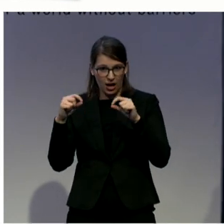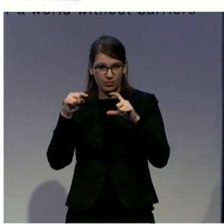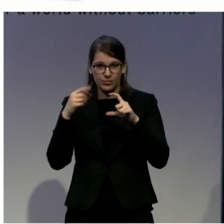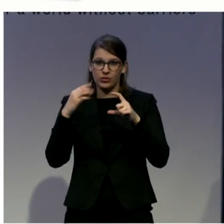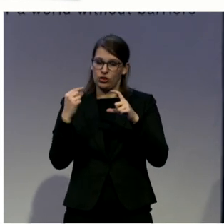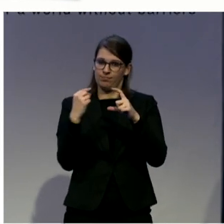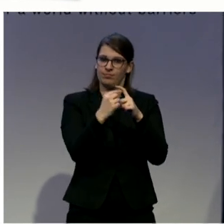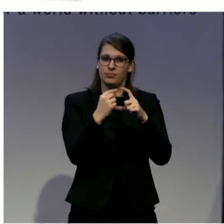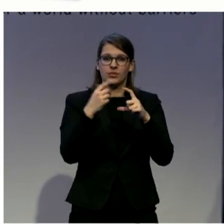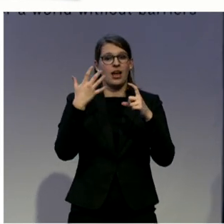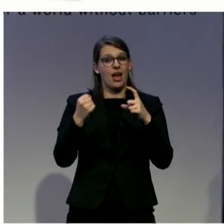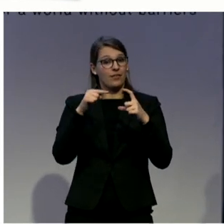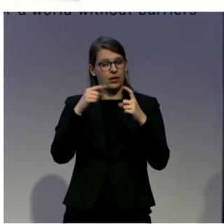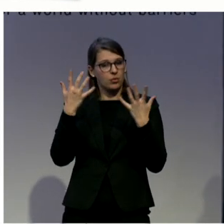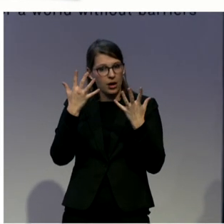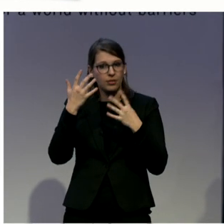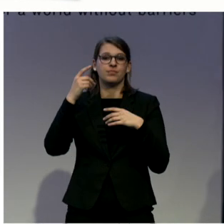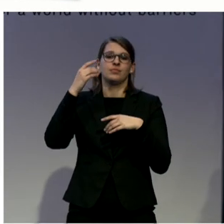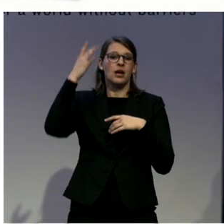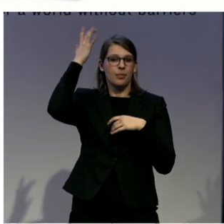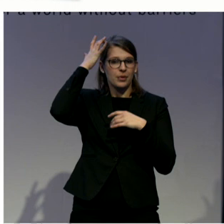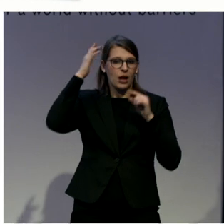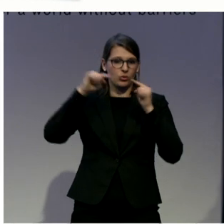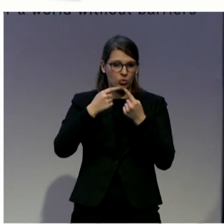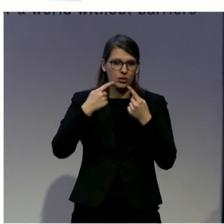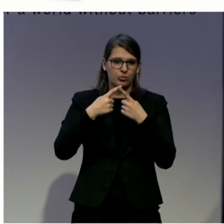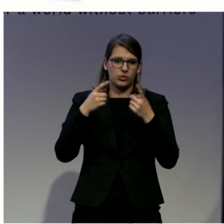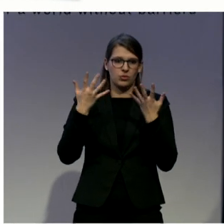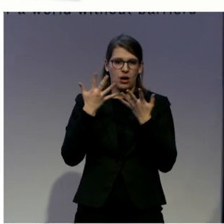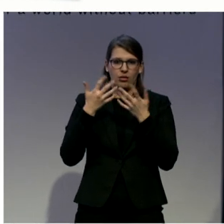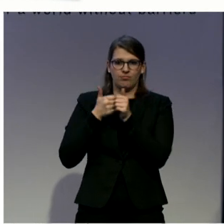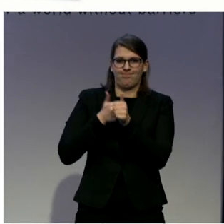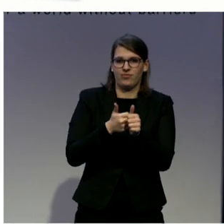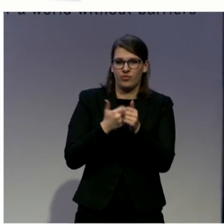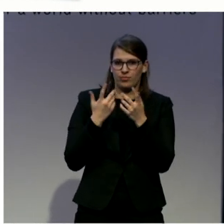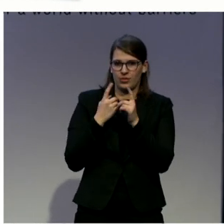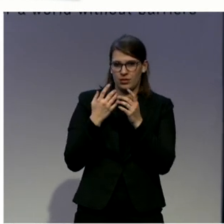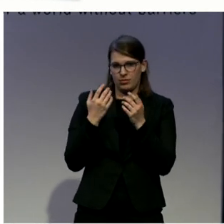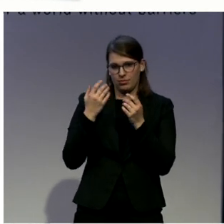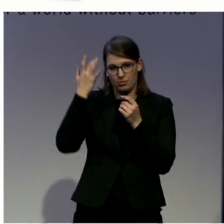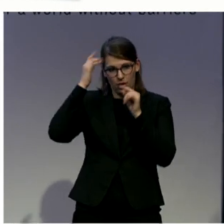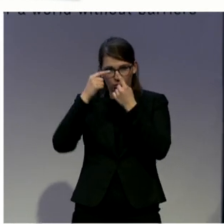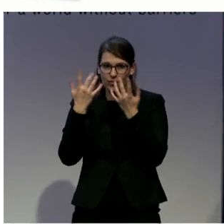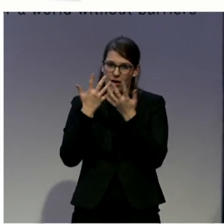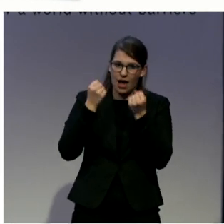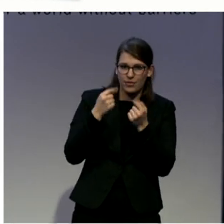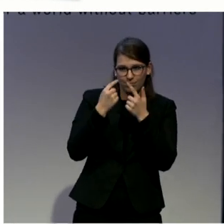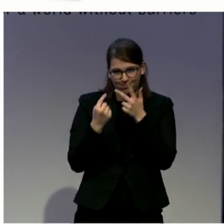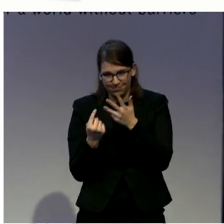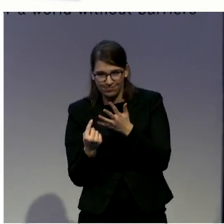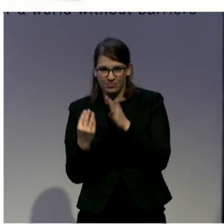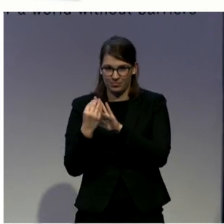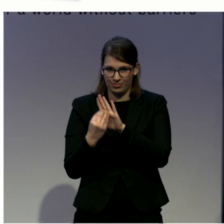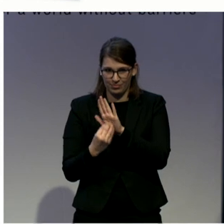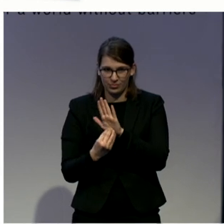personalised. It has the support of our National Police Chiefs Council and Police Scotland, for our